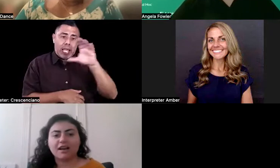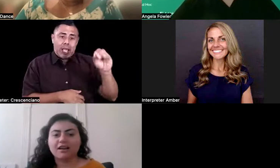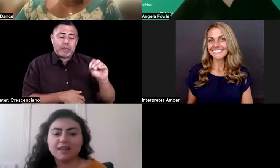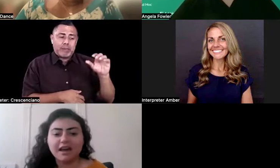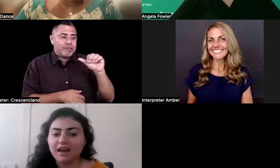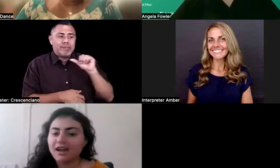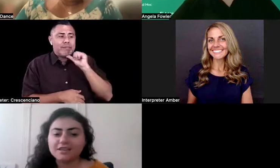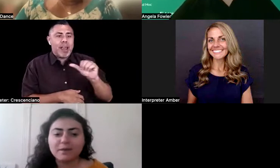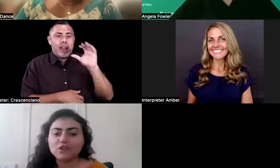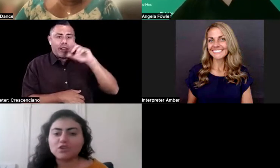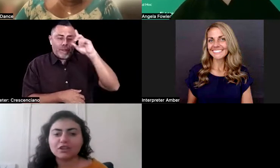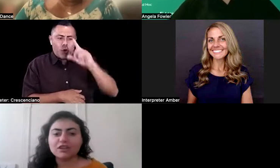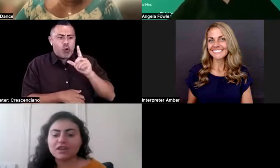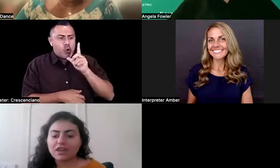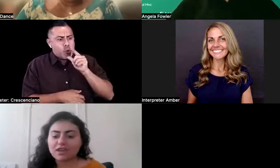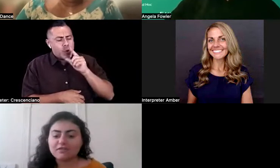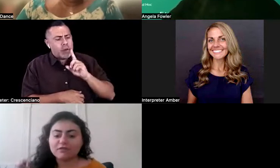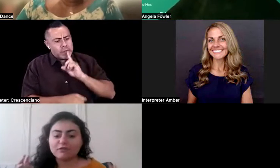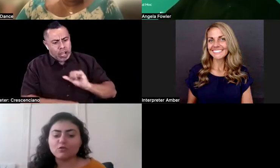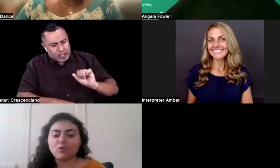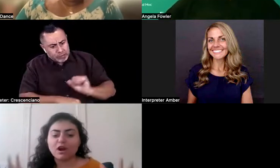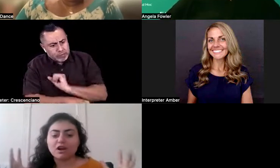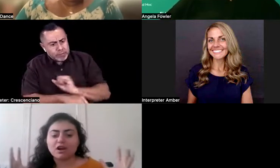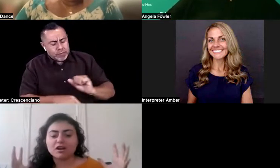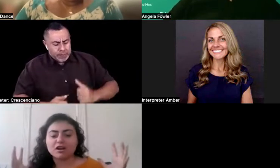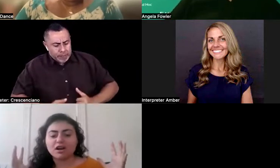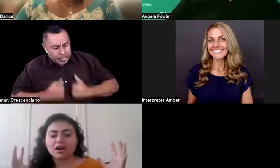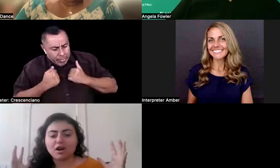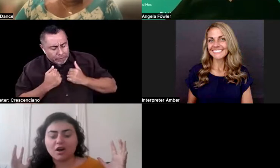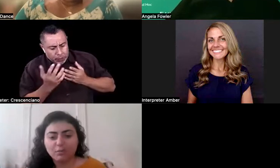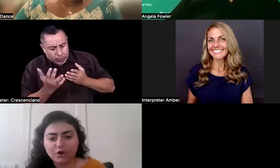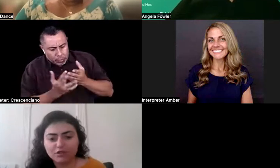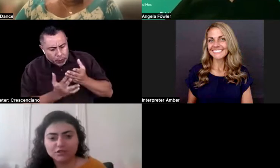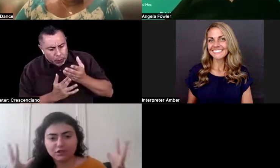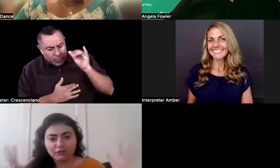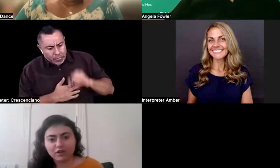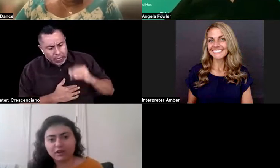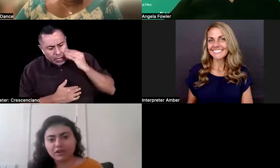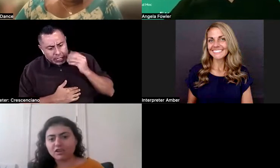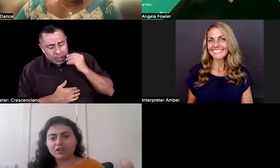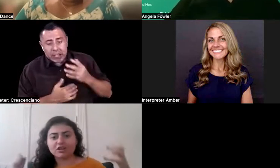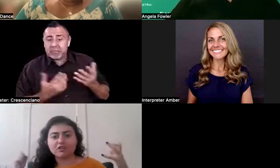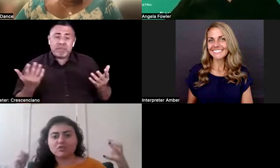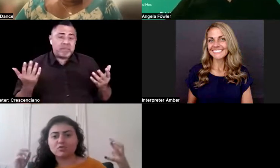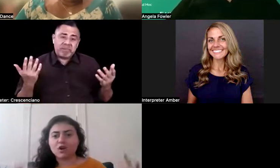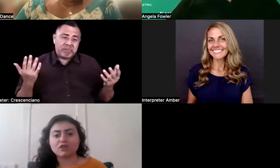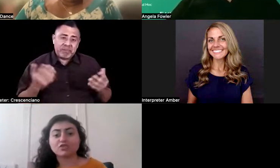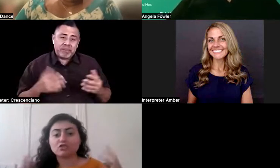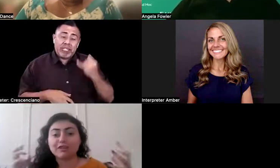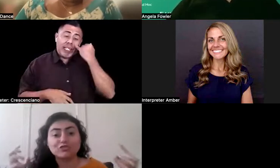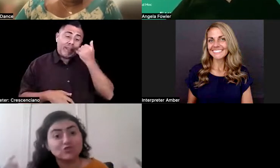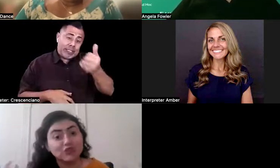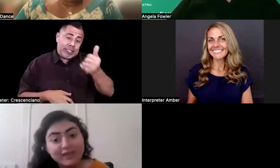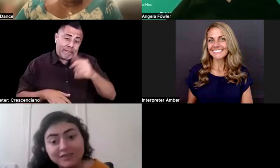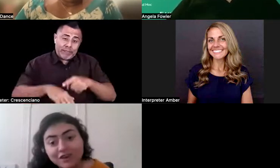yeah, especially if you are a person of color, you are